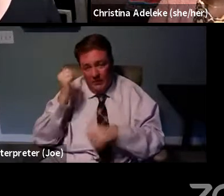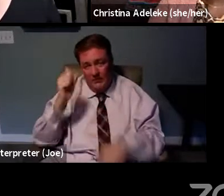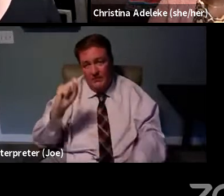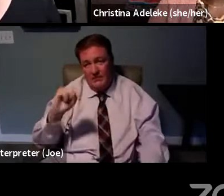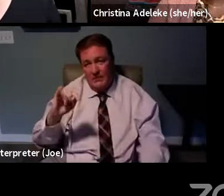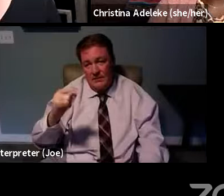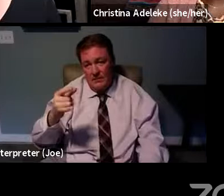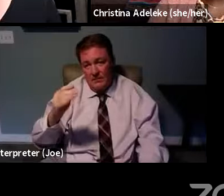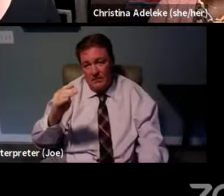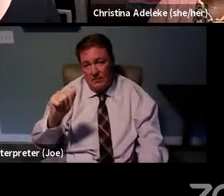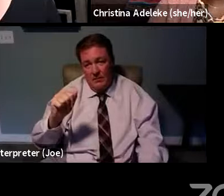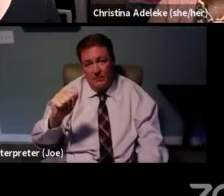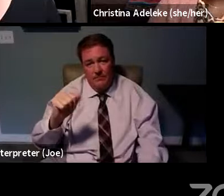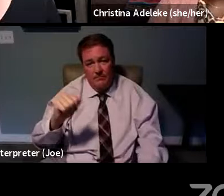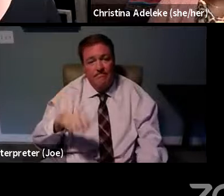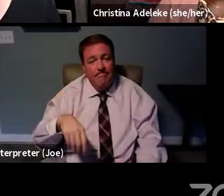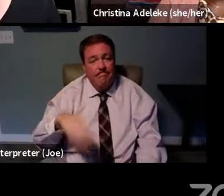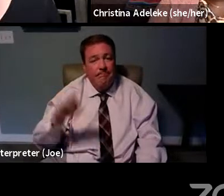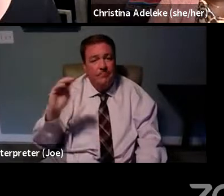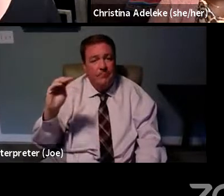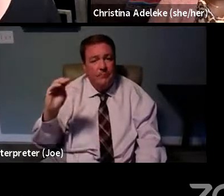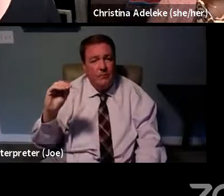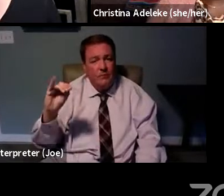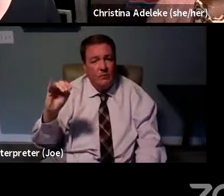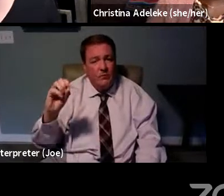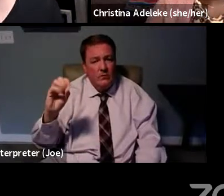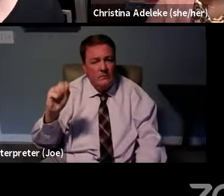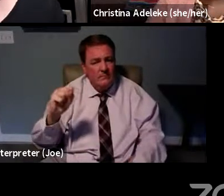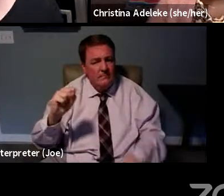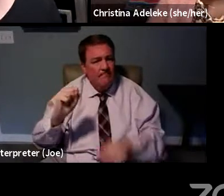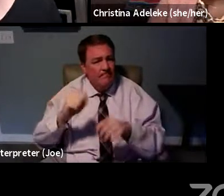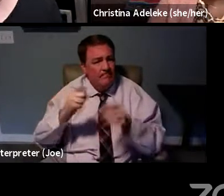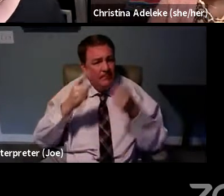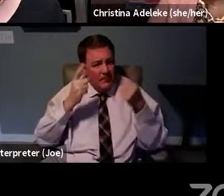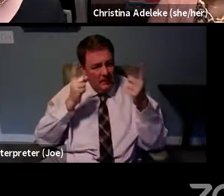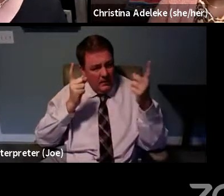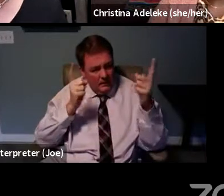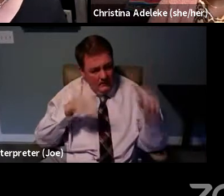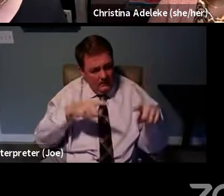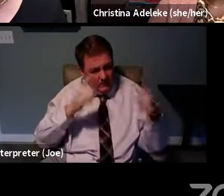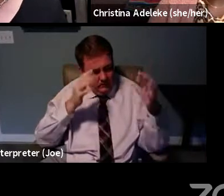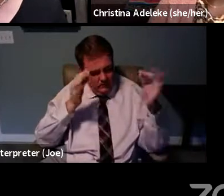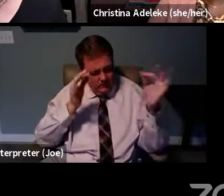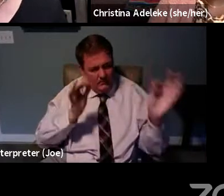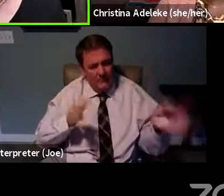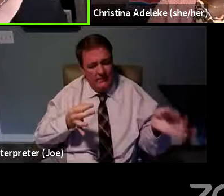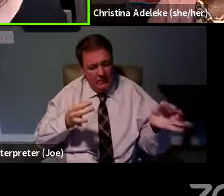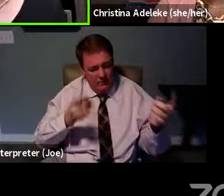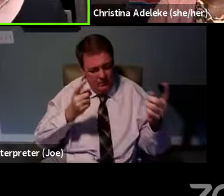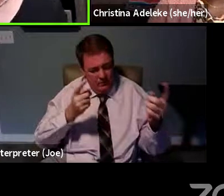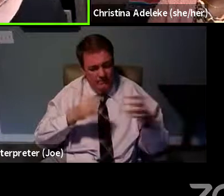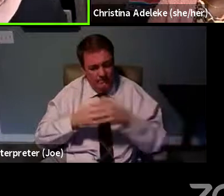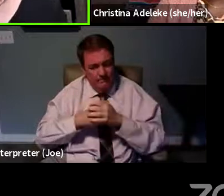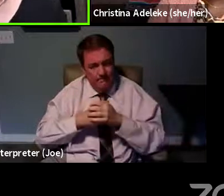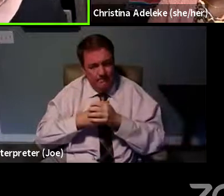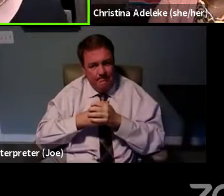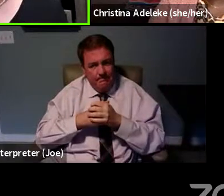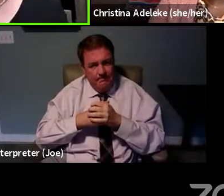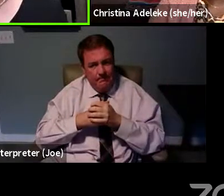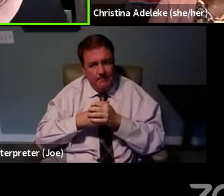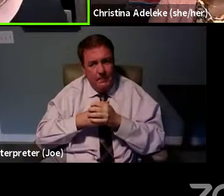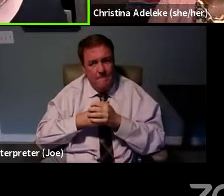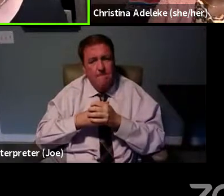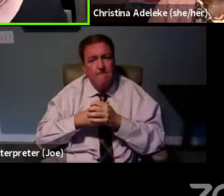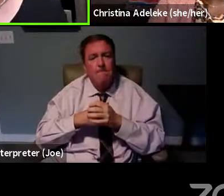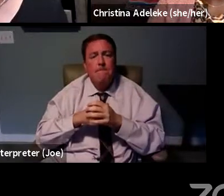Absolutely agree with both of you and, you know, one of the biggest issues that people, you know, consider, and we, you know,